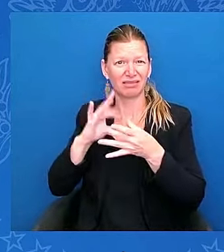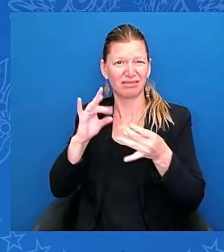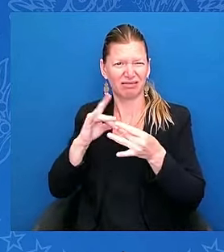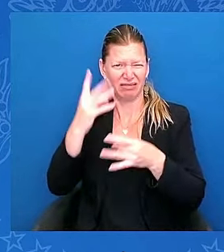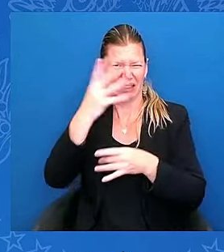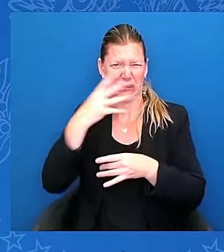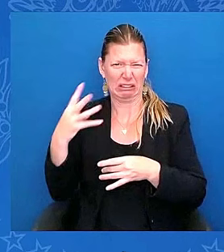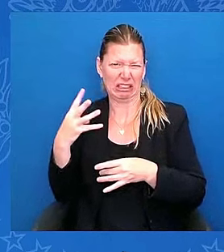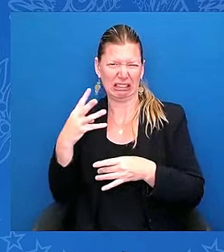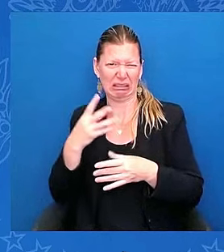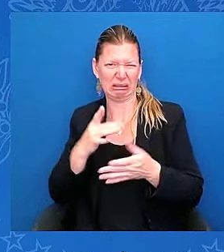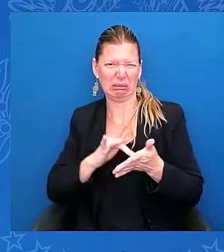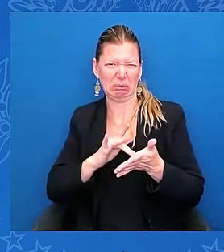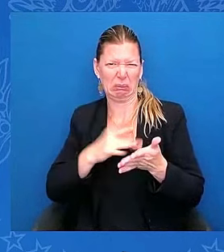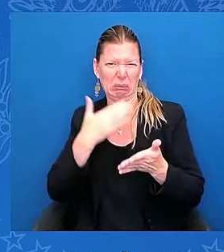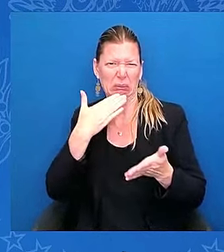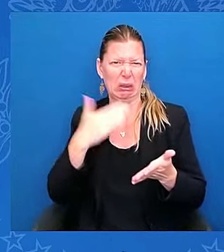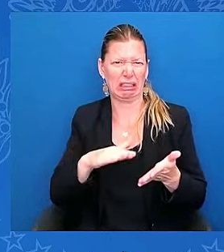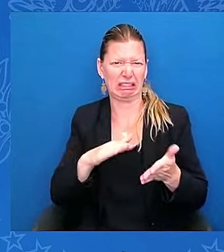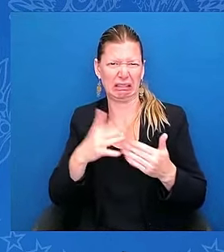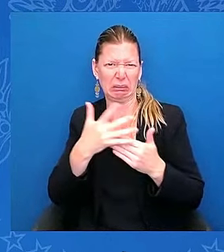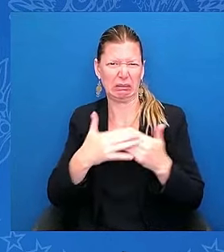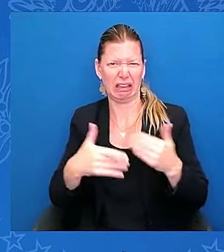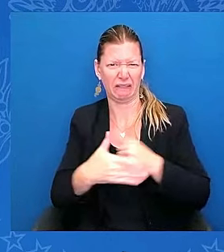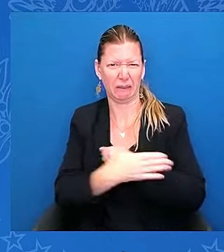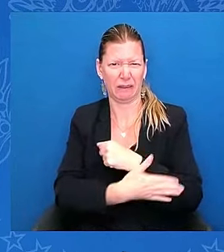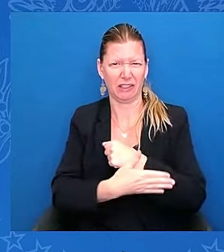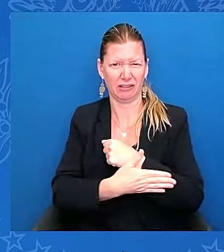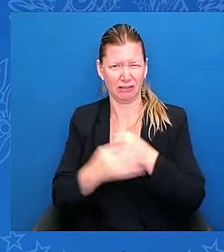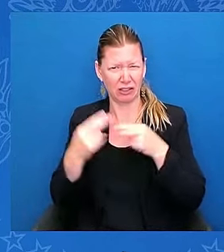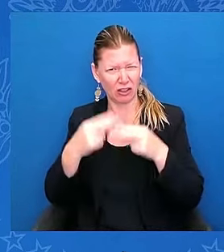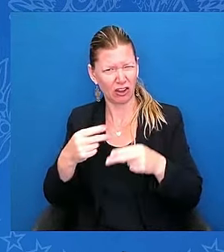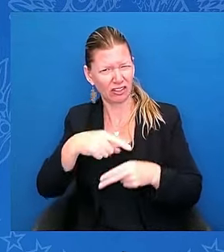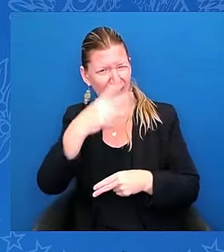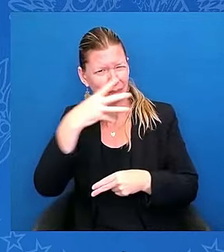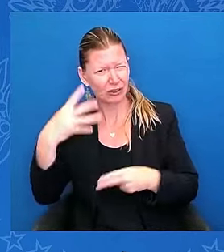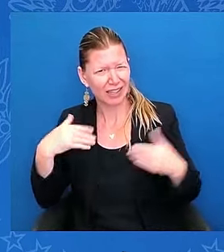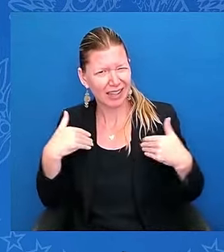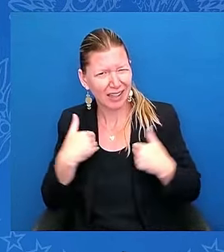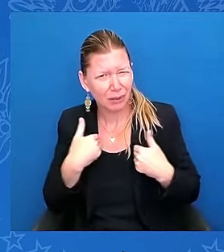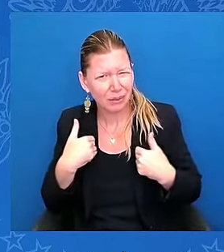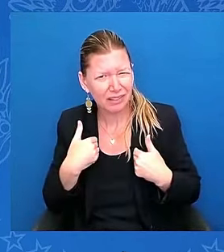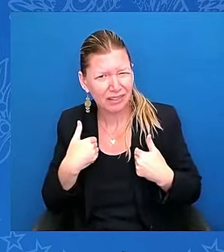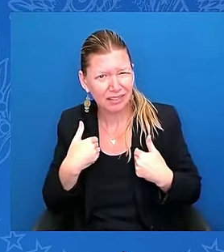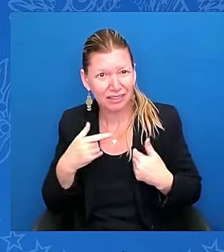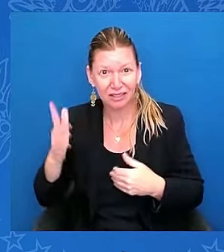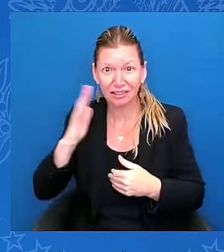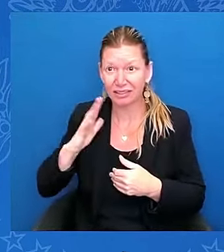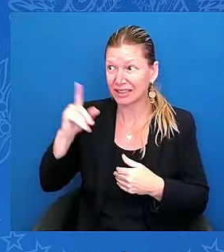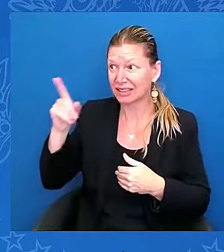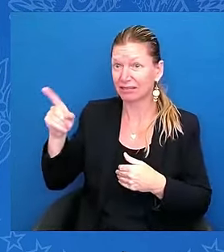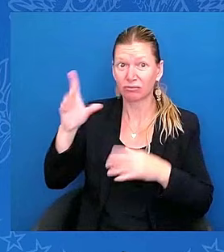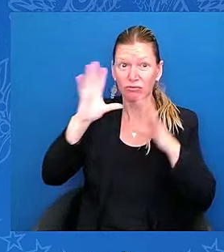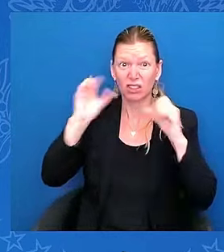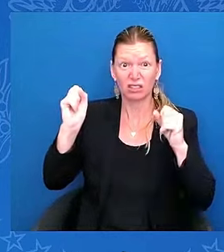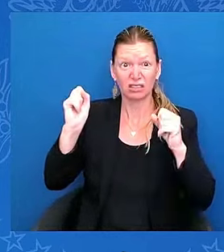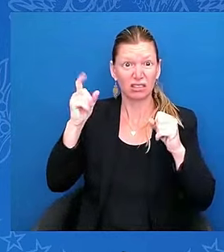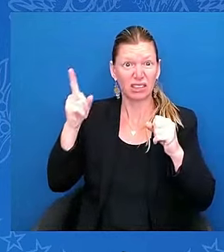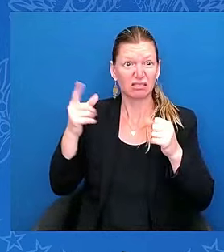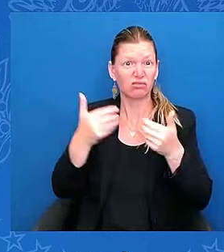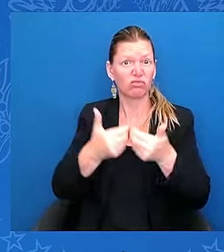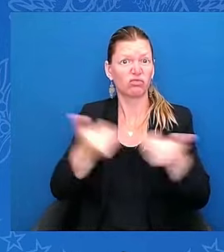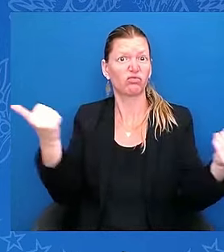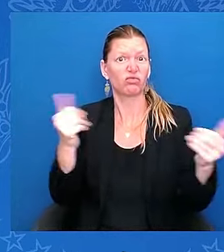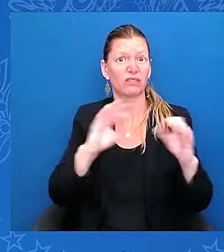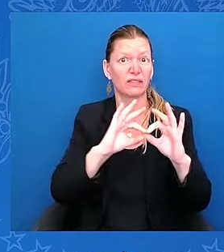When he was president, he separated families and children at the border. And now he's proposing to rip spouses and children from their families and homes